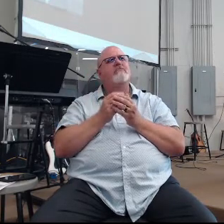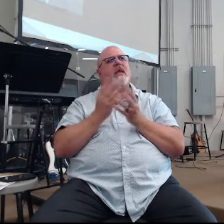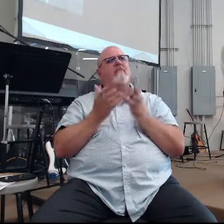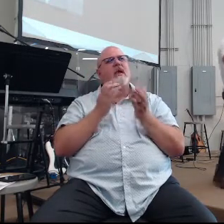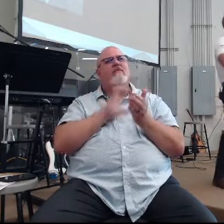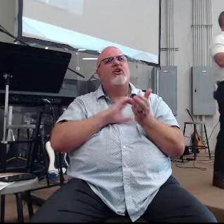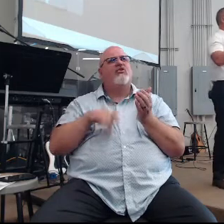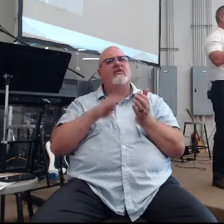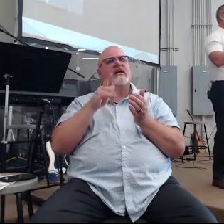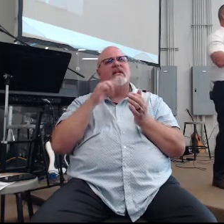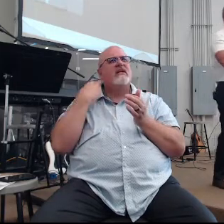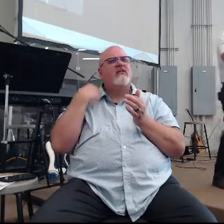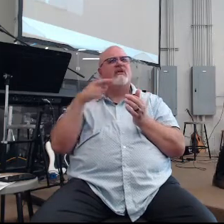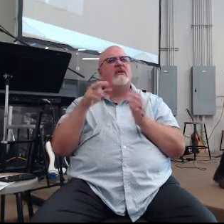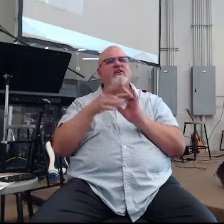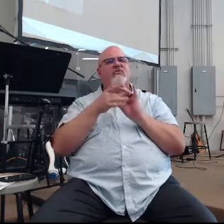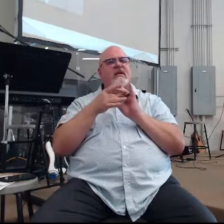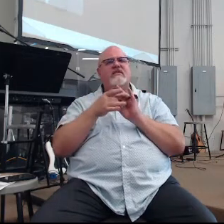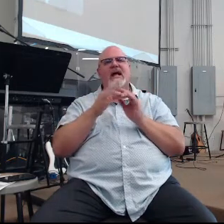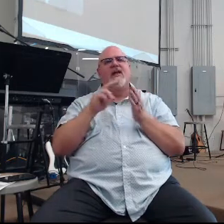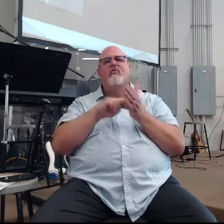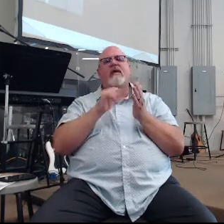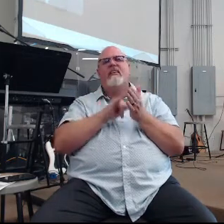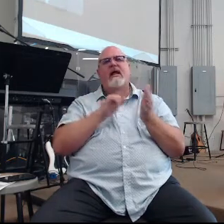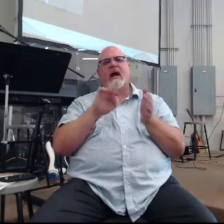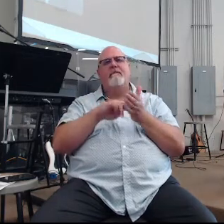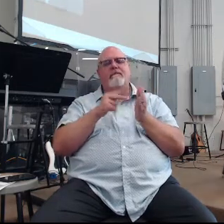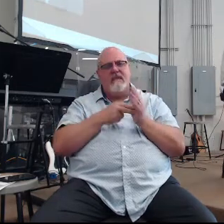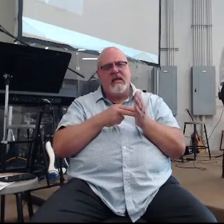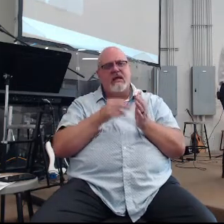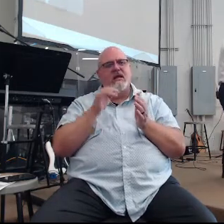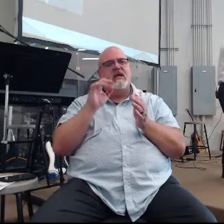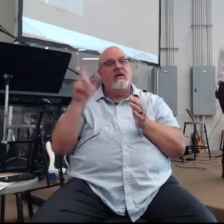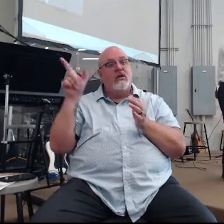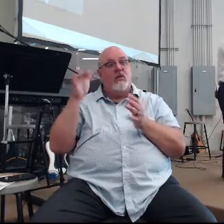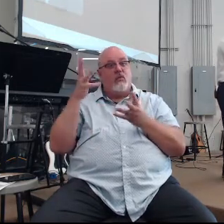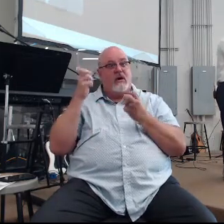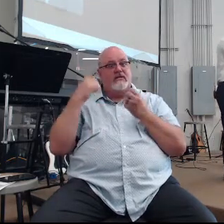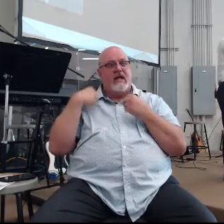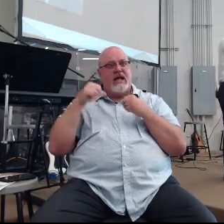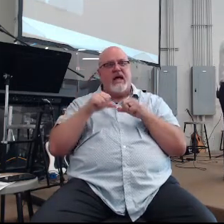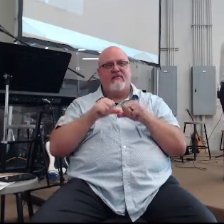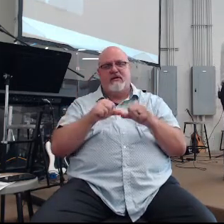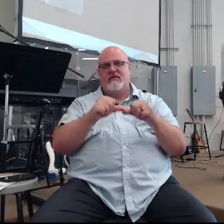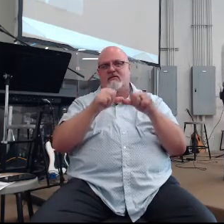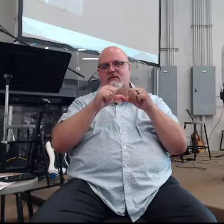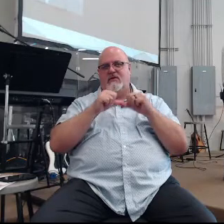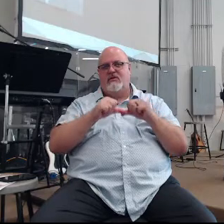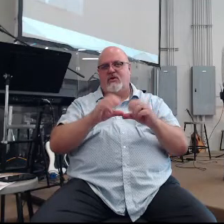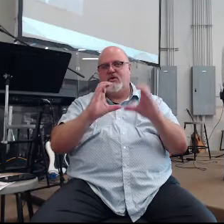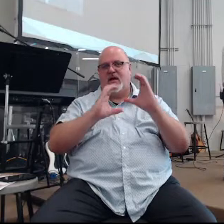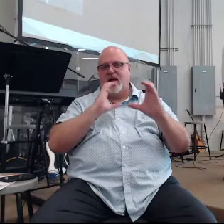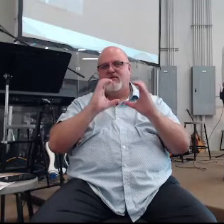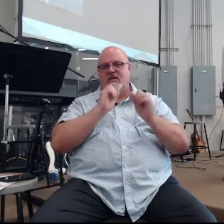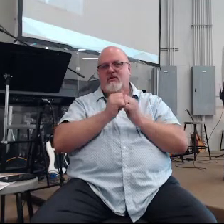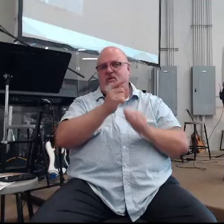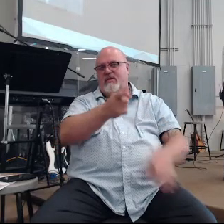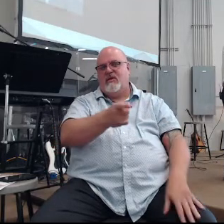Christianity is not a religion, it's a relationship. I'm not, I don't mean that. I mean, he wants to have ongoing conversation with you.